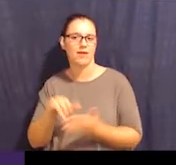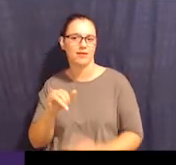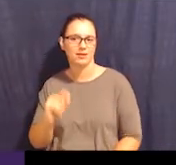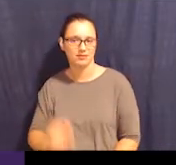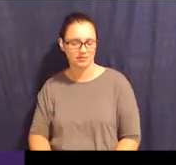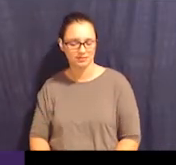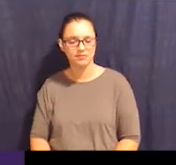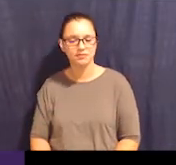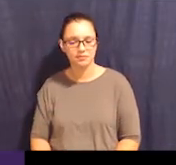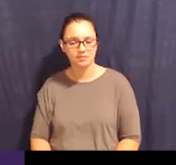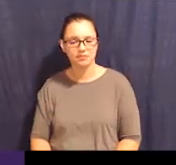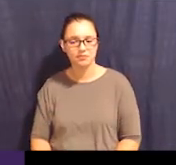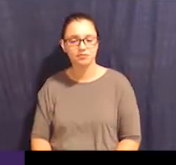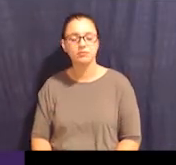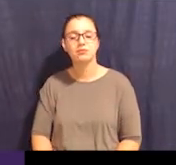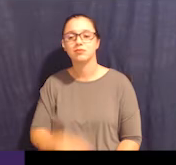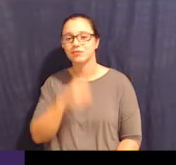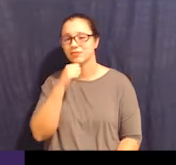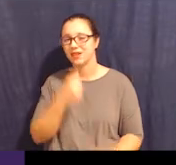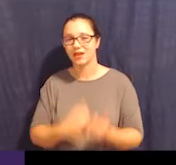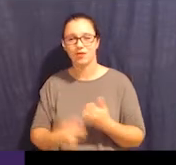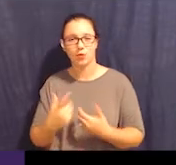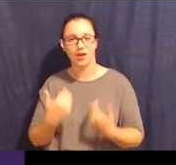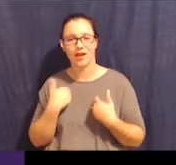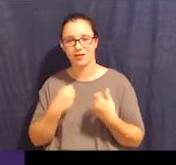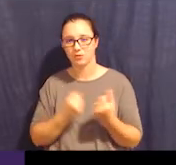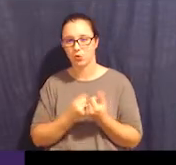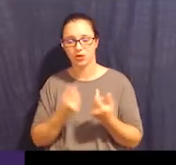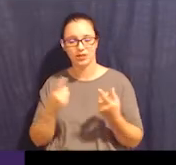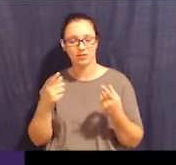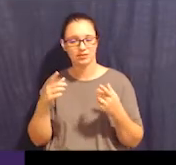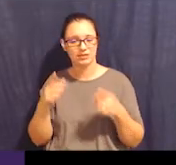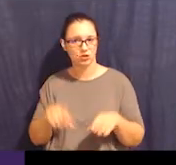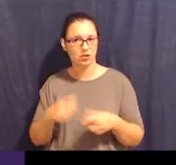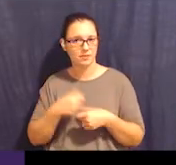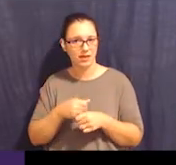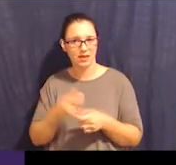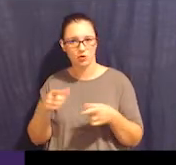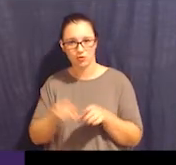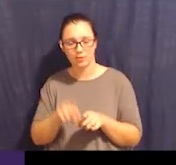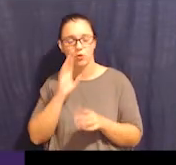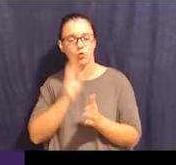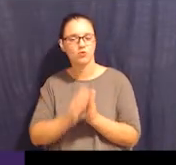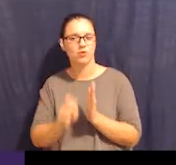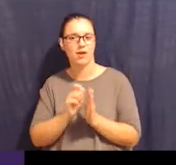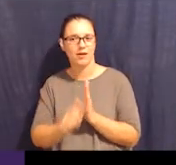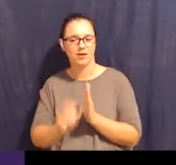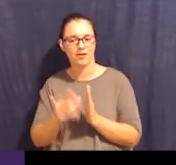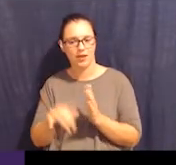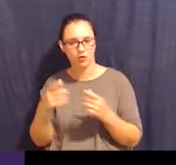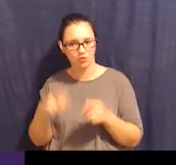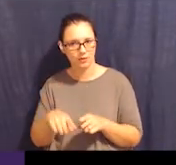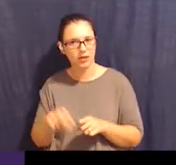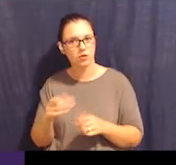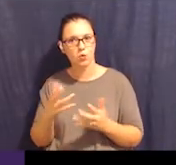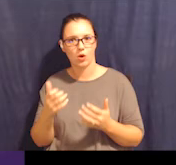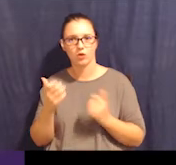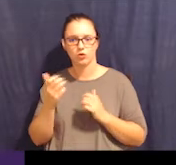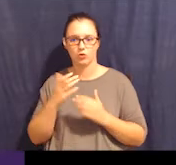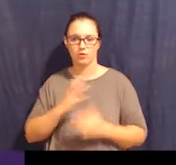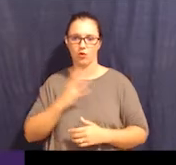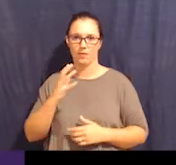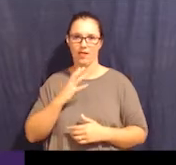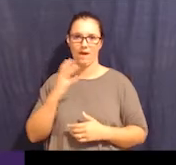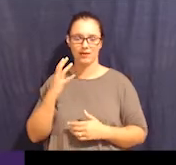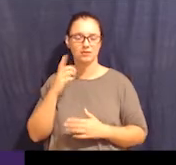is going to write the supported decision making agreement or want to formalize it. For example, I use supported decision making more informally.